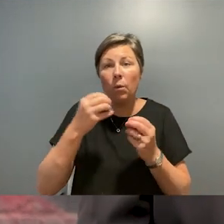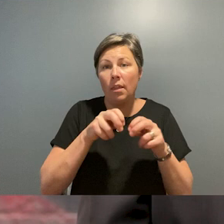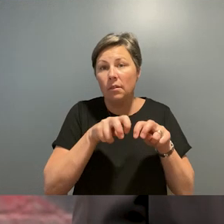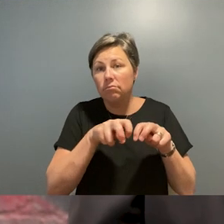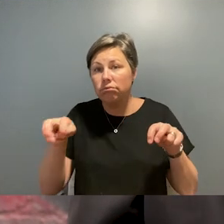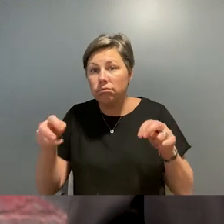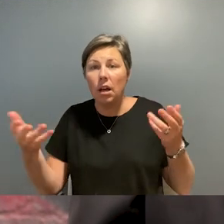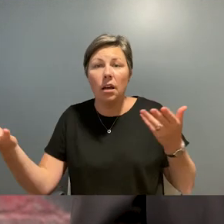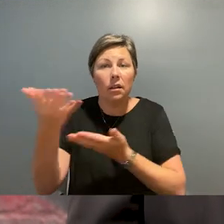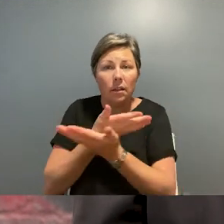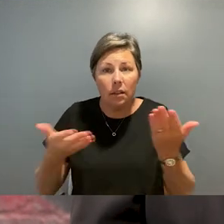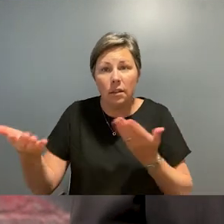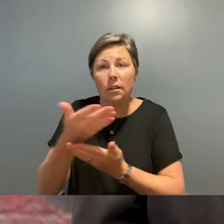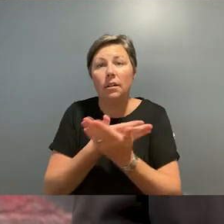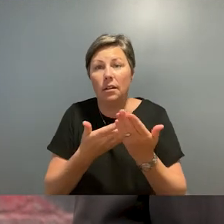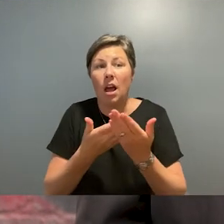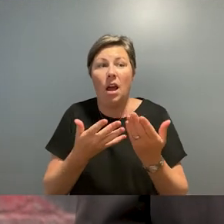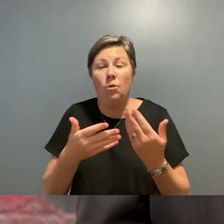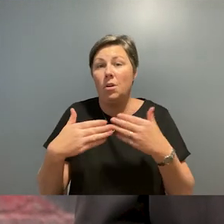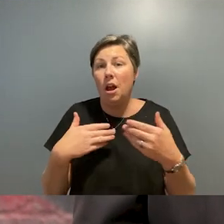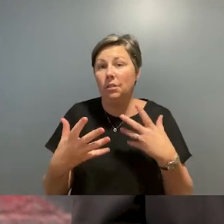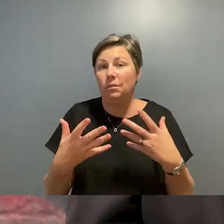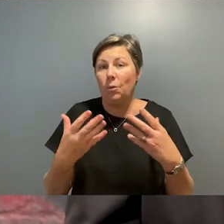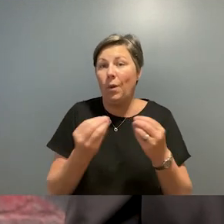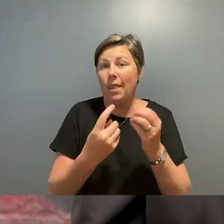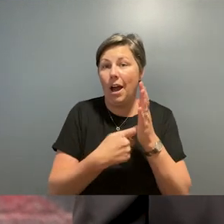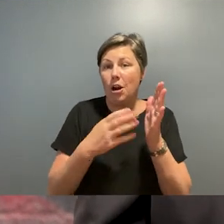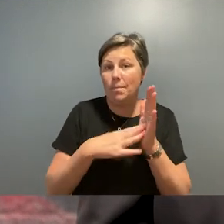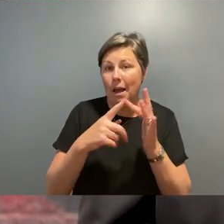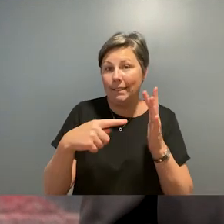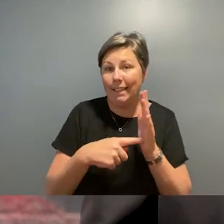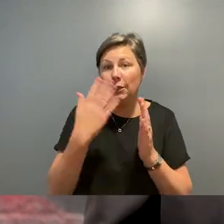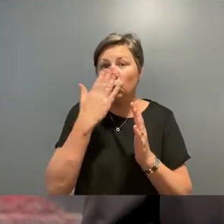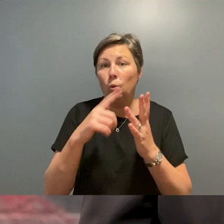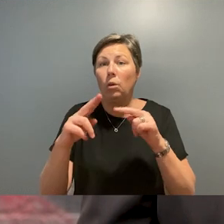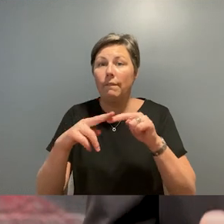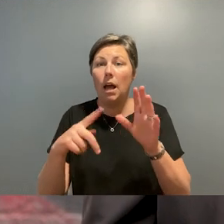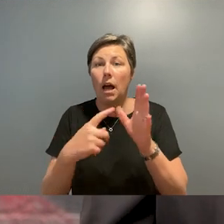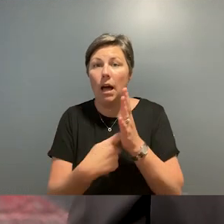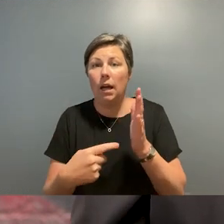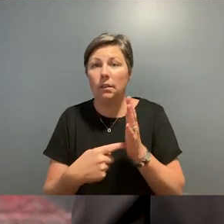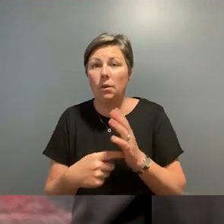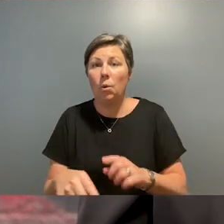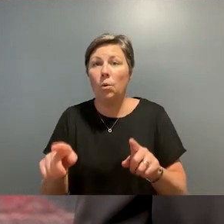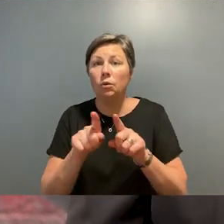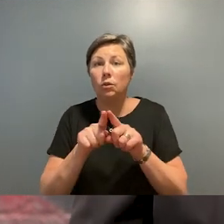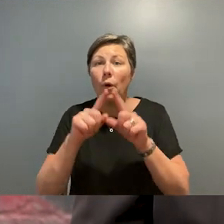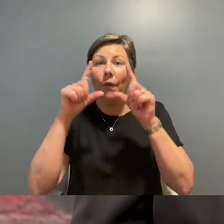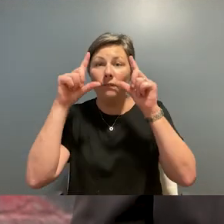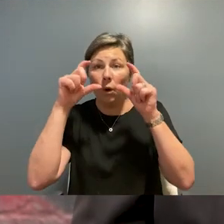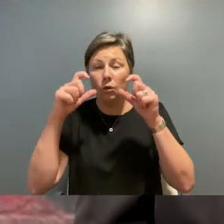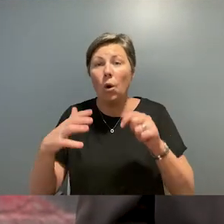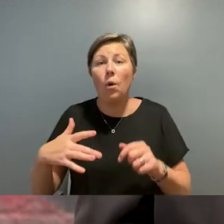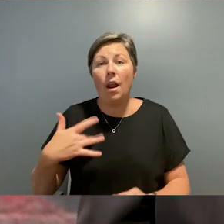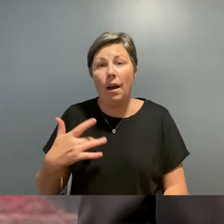of photography truth and power in partnership with rmit school of art at the monash gallery of art and photo live our series of artist